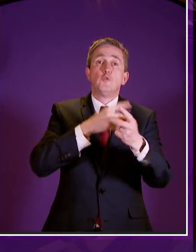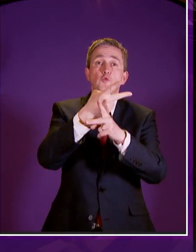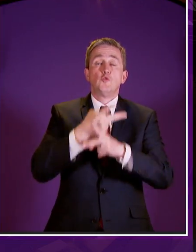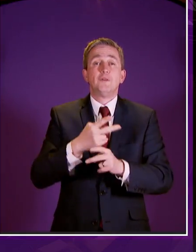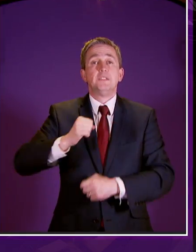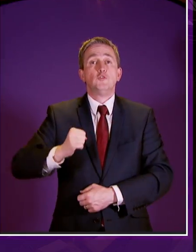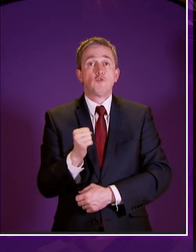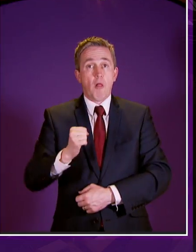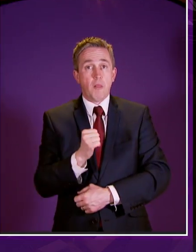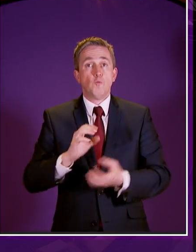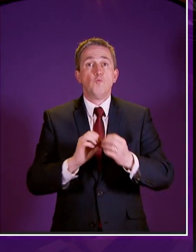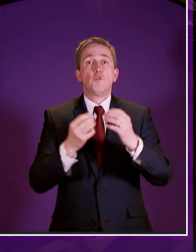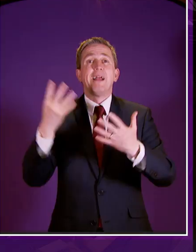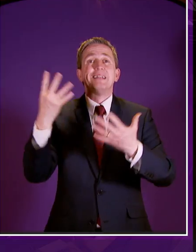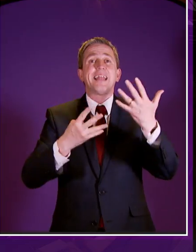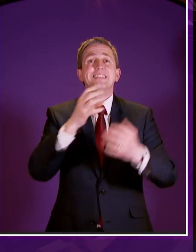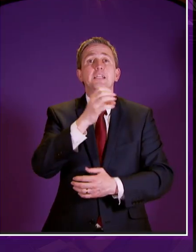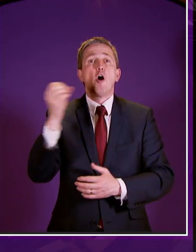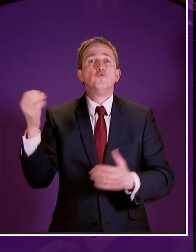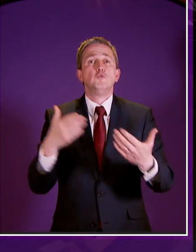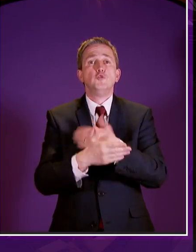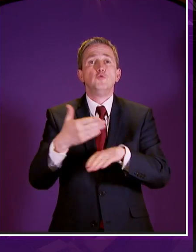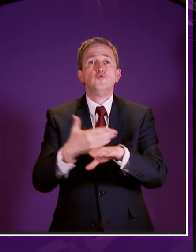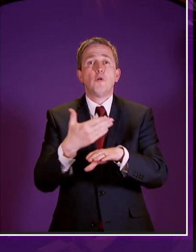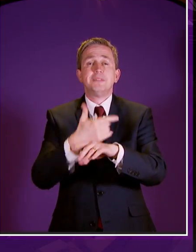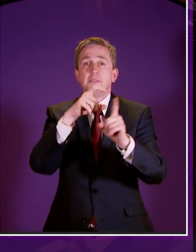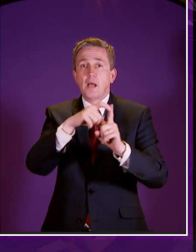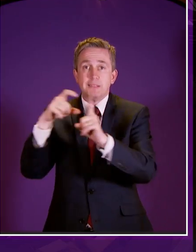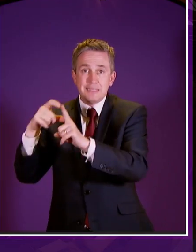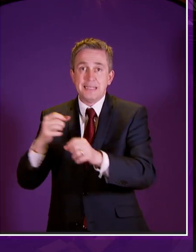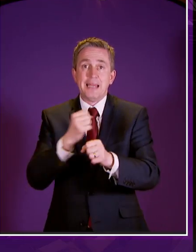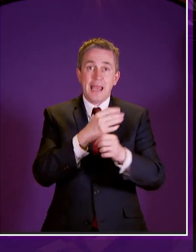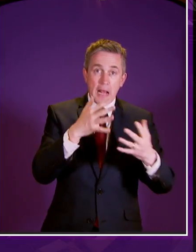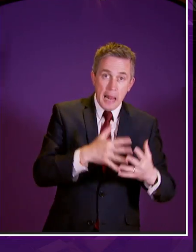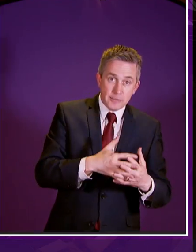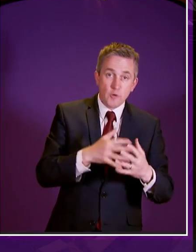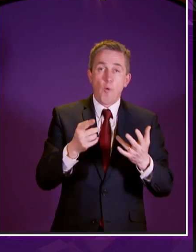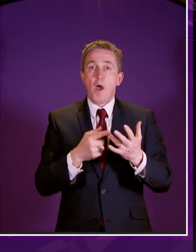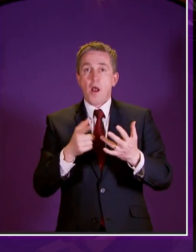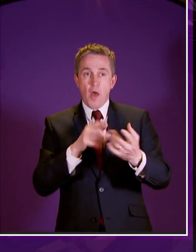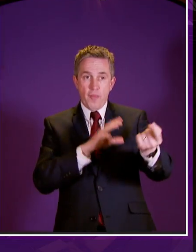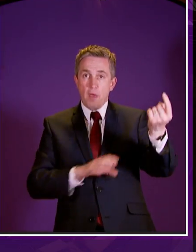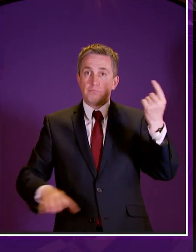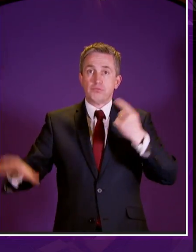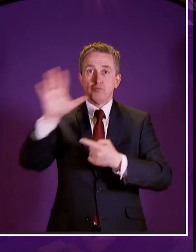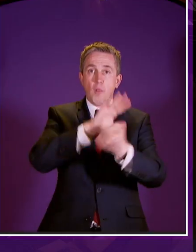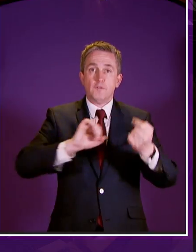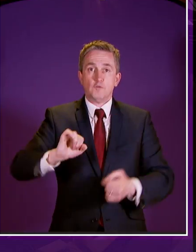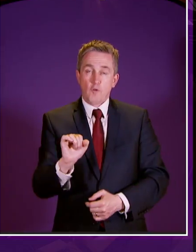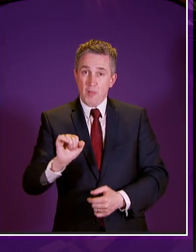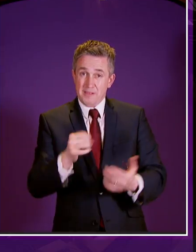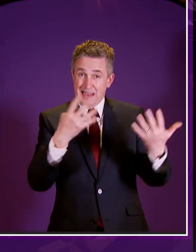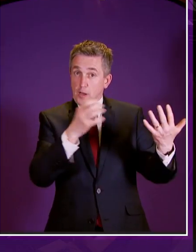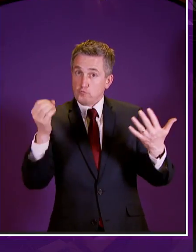will have created 1900 jobs across dundee glasgow and local communities across scotland a